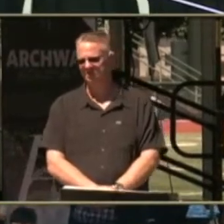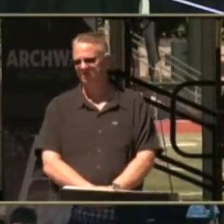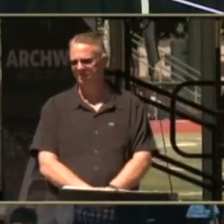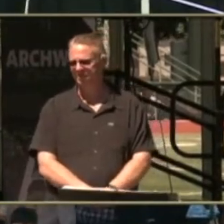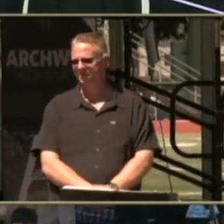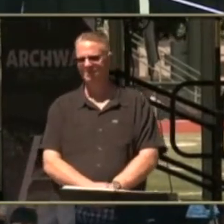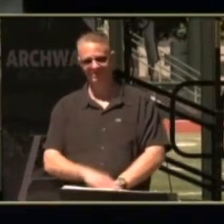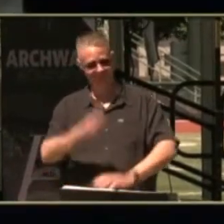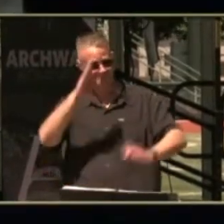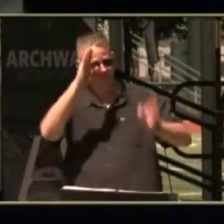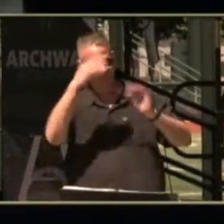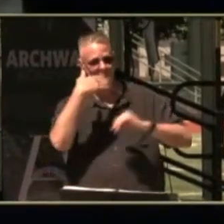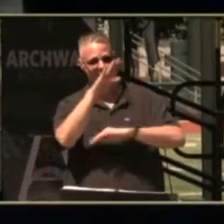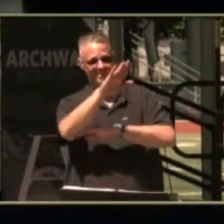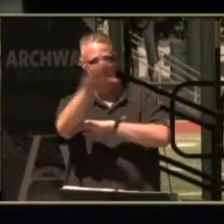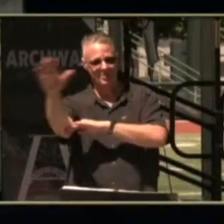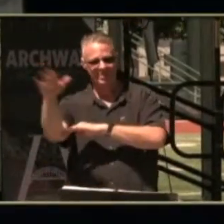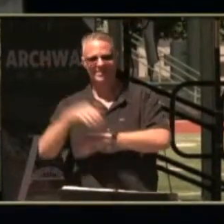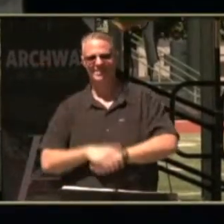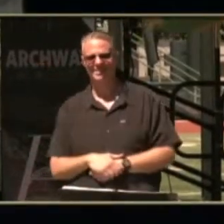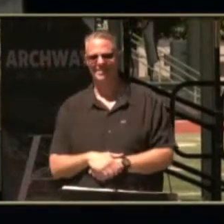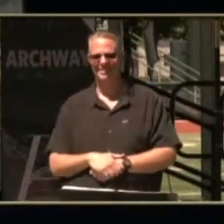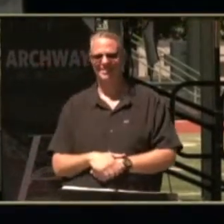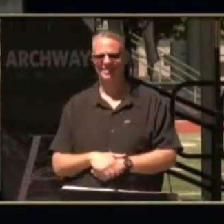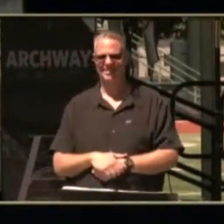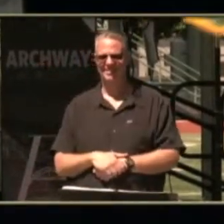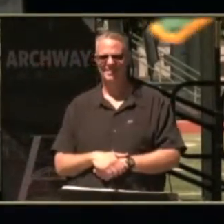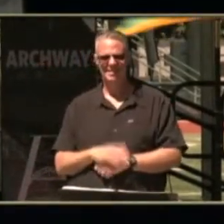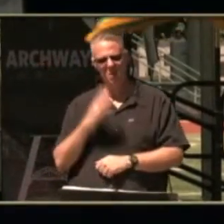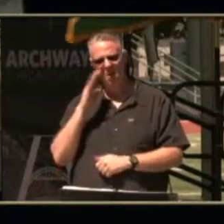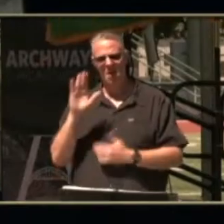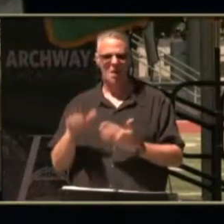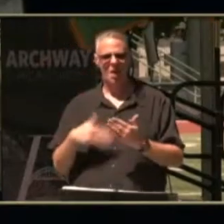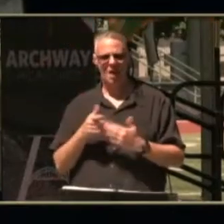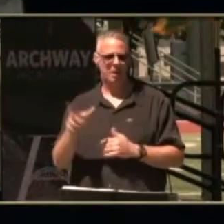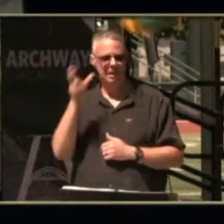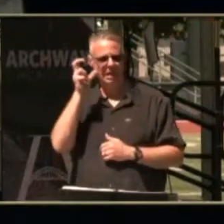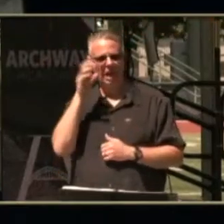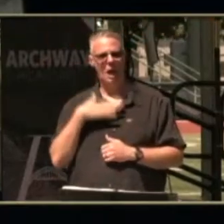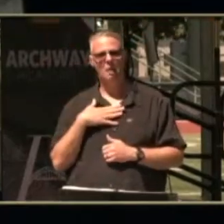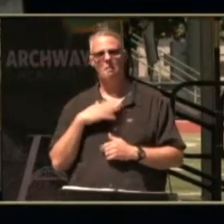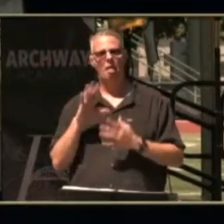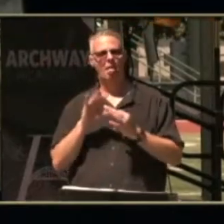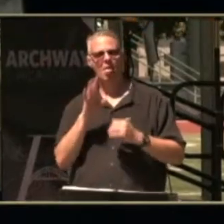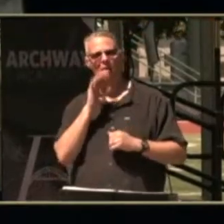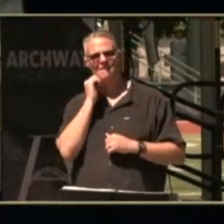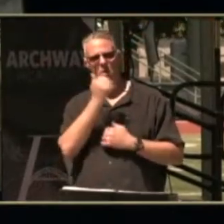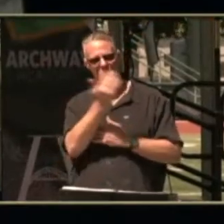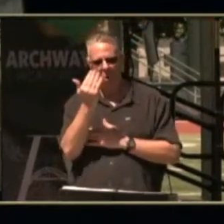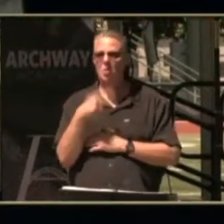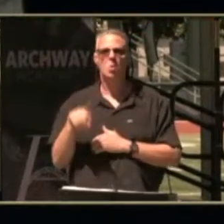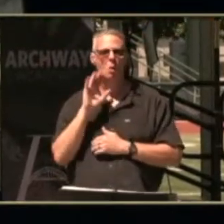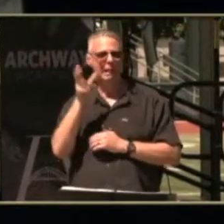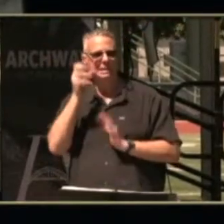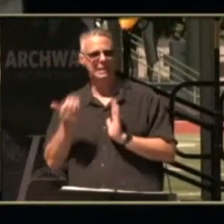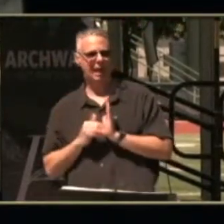good afternoon everyone and everybody listens to my voice every morning but i'm gonna make you listen again